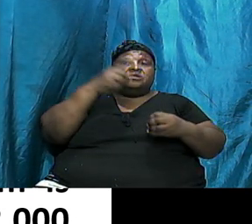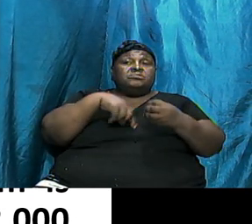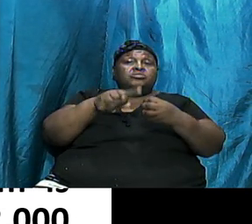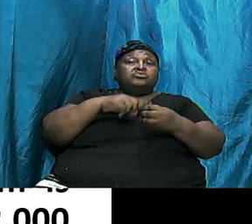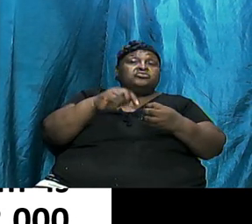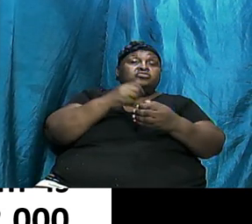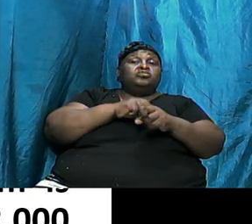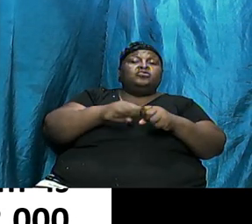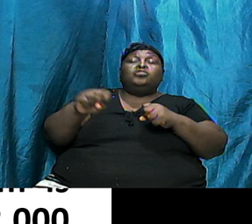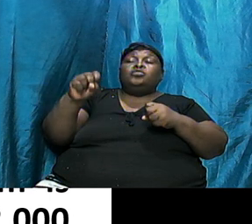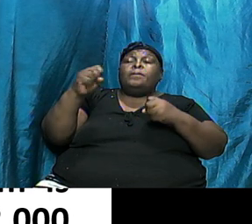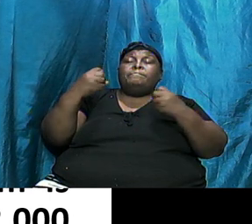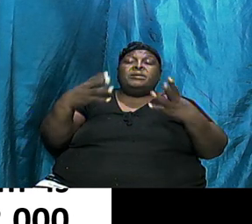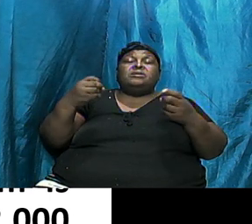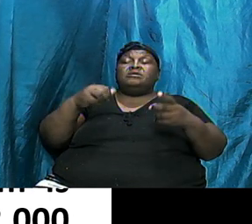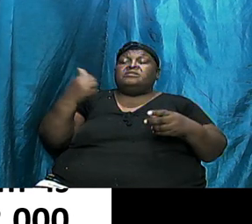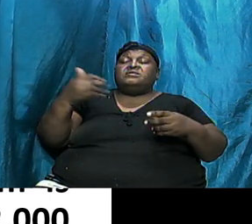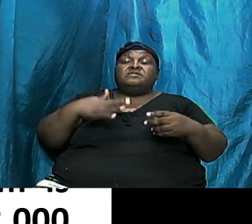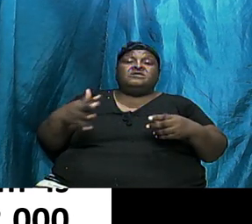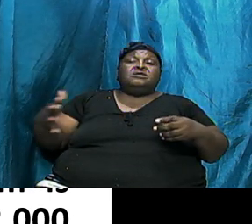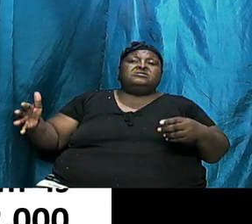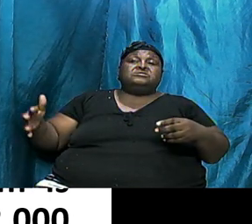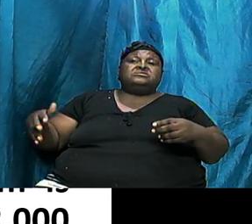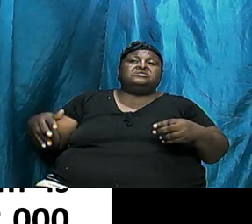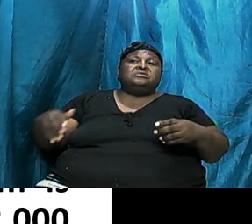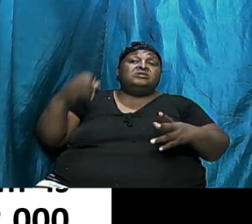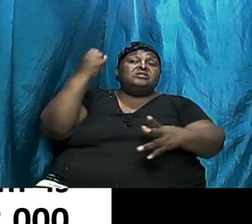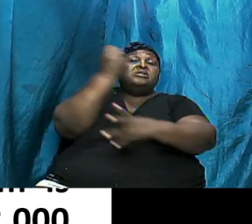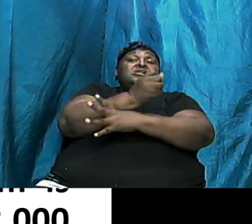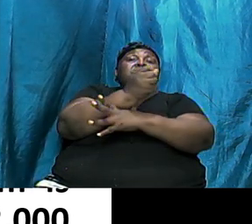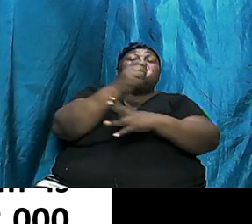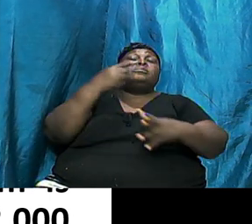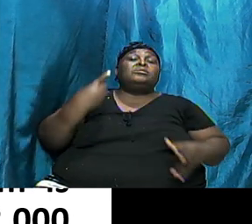11 Chapters And Yet Abraham Alone